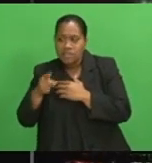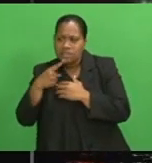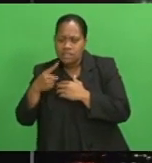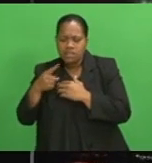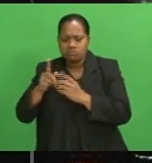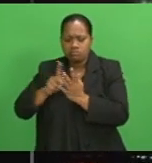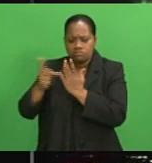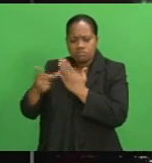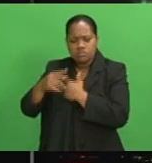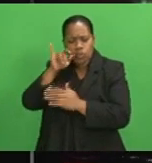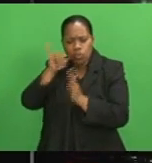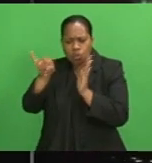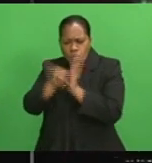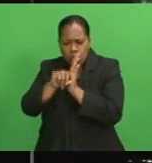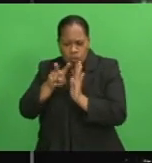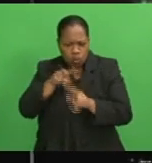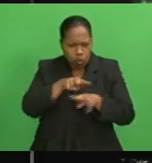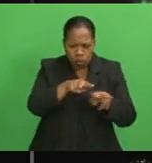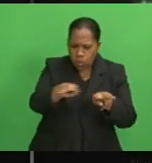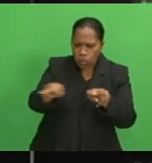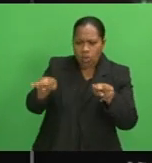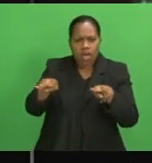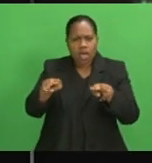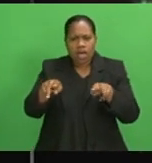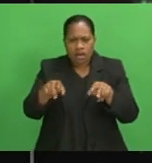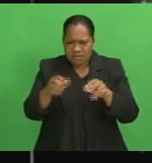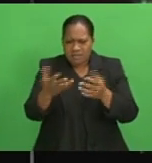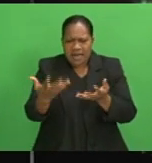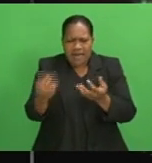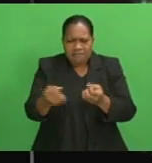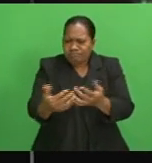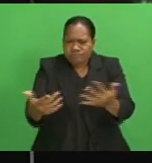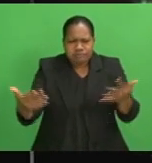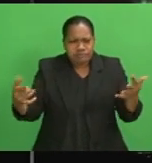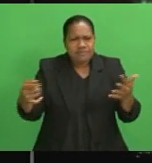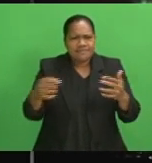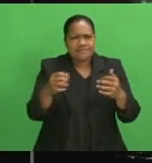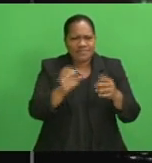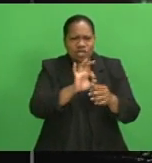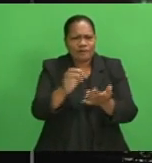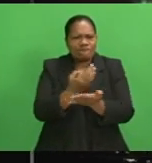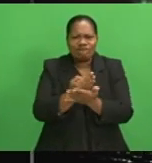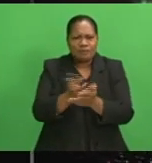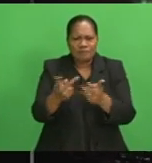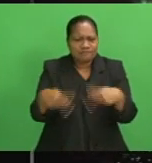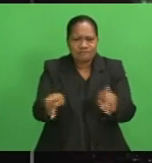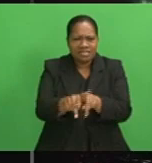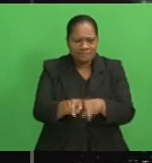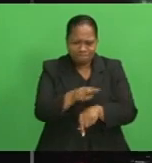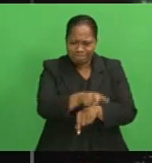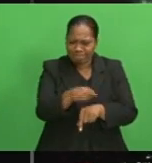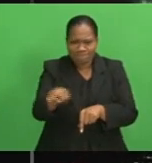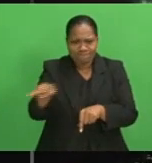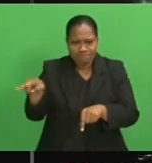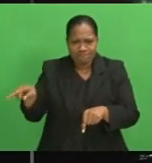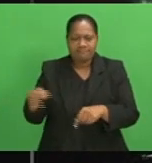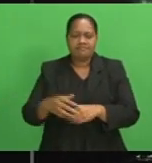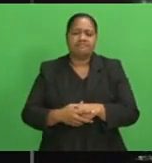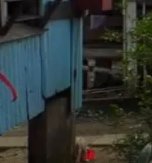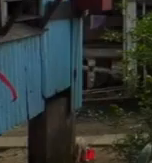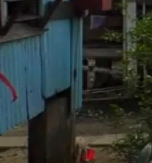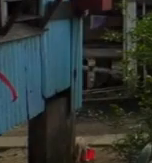has identified a number of informal settlements in need of better environmental management. Chosay Nanunga with the details.